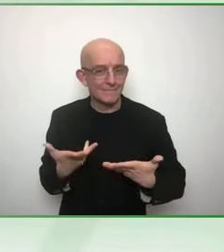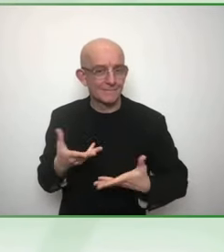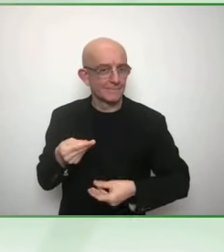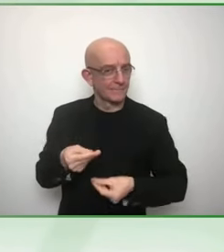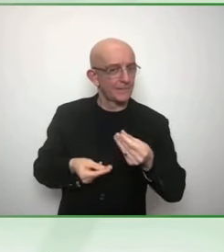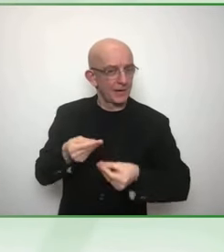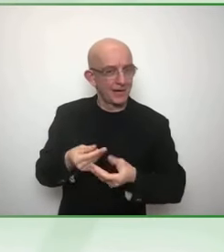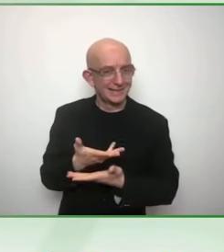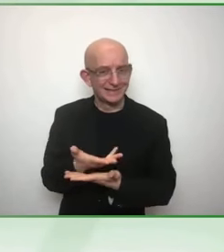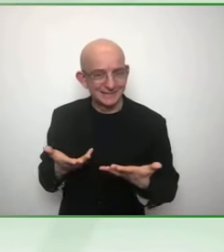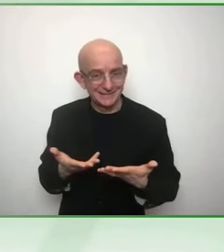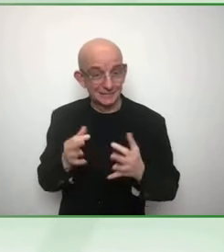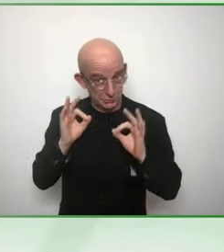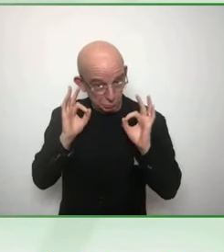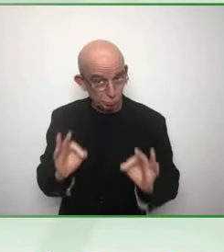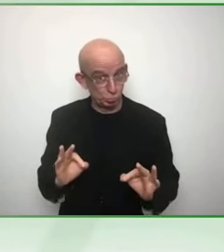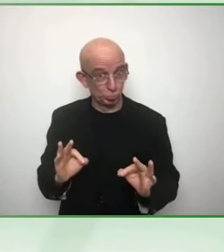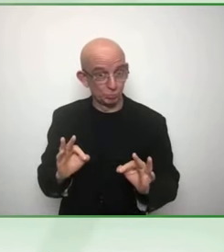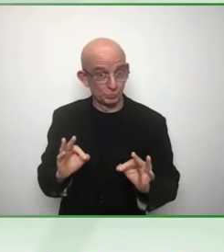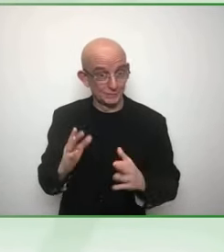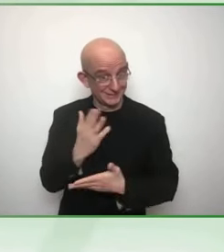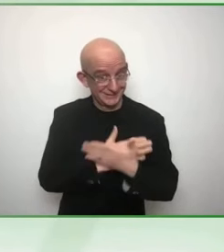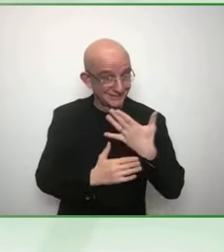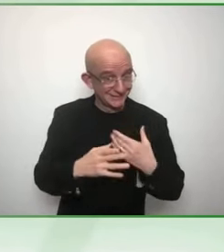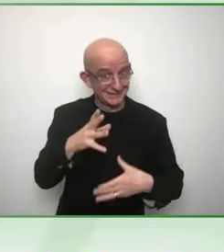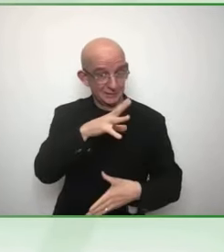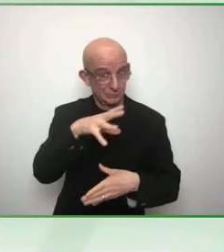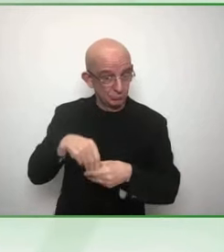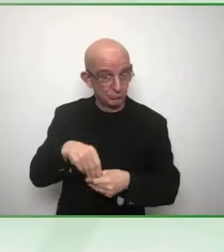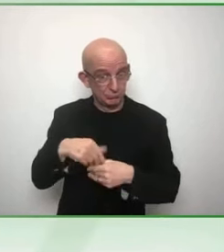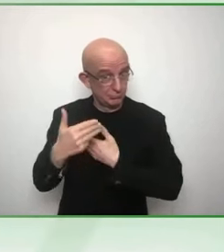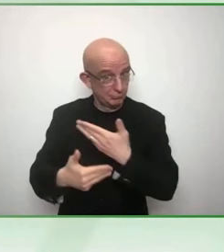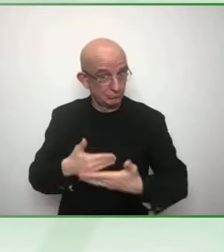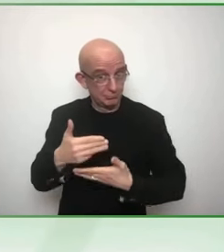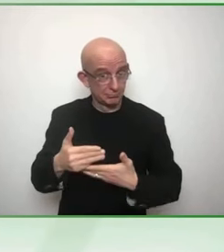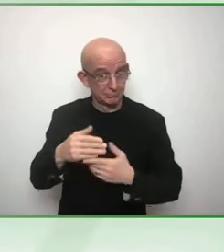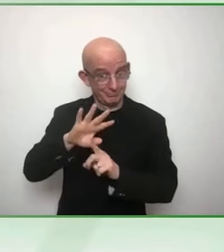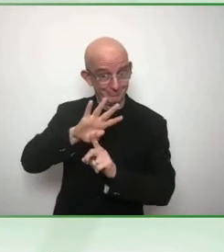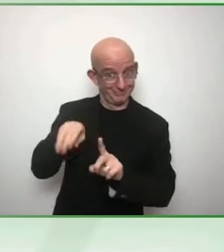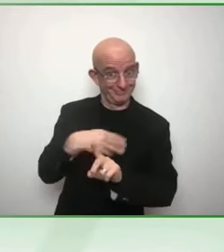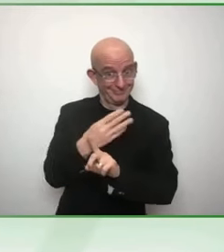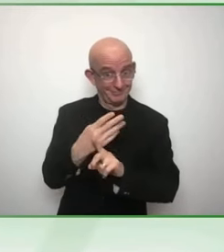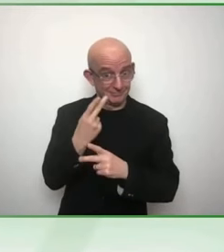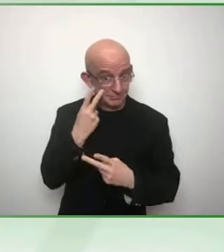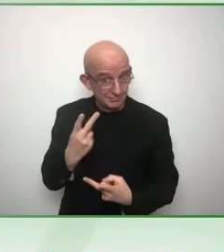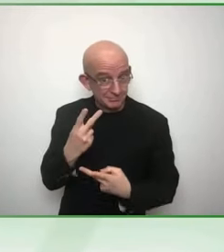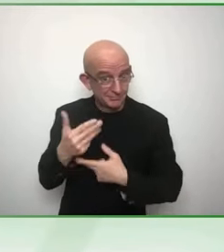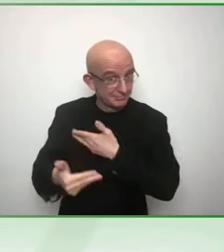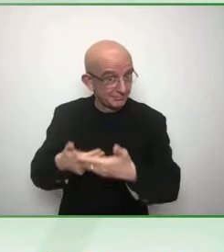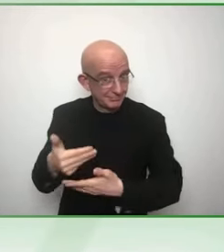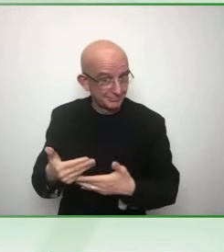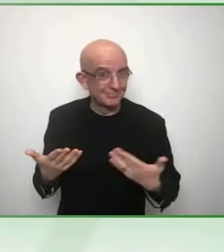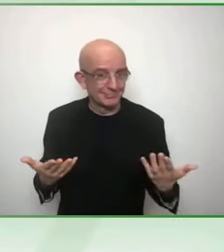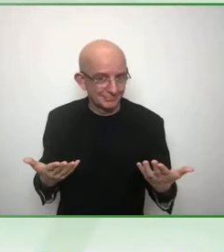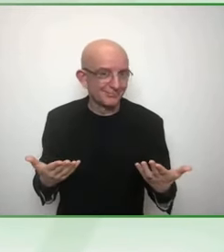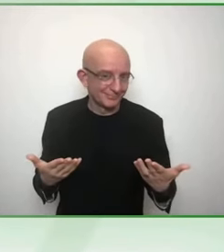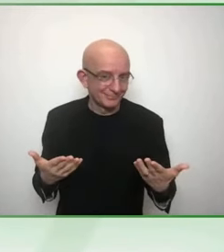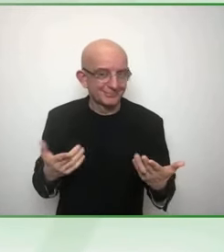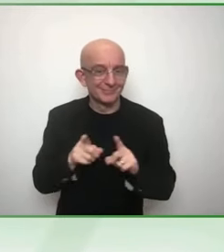Again, how data of persons with disabilities are collected are because not too many governments